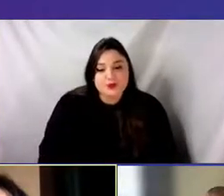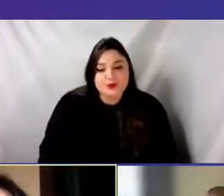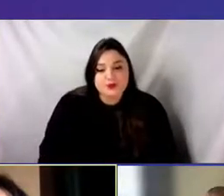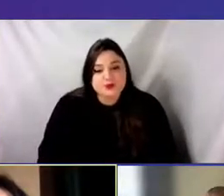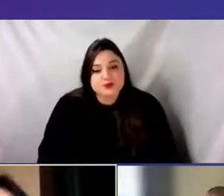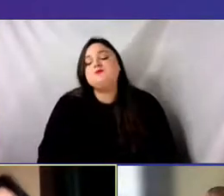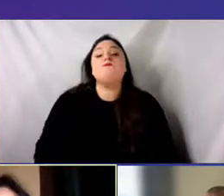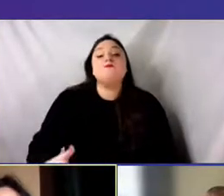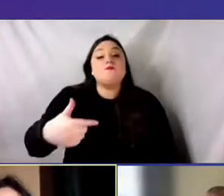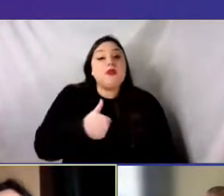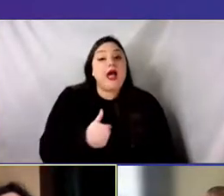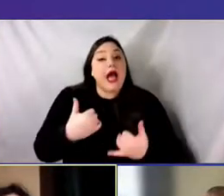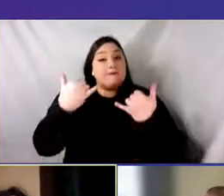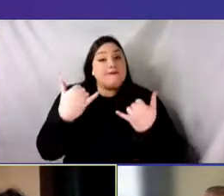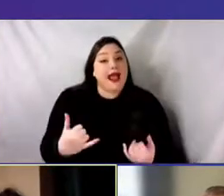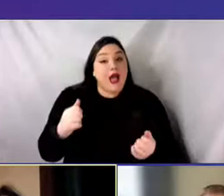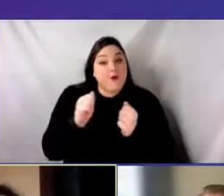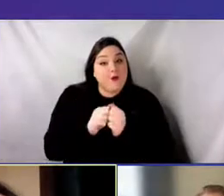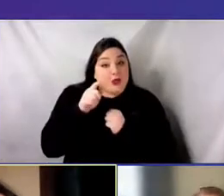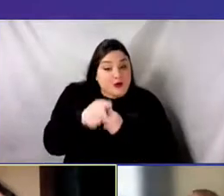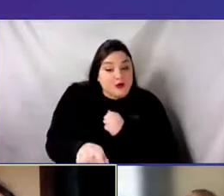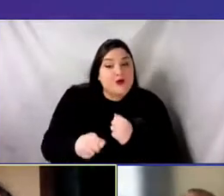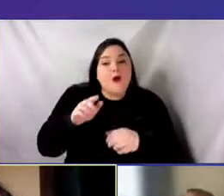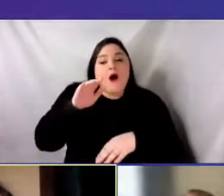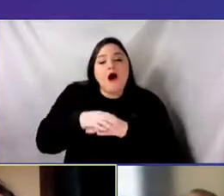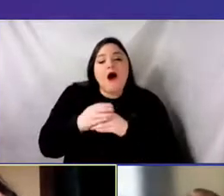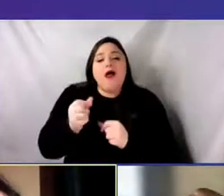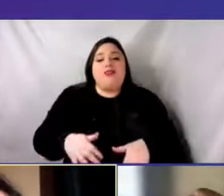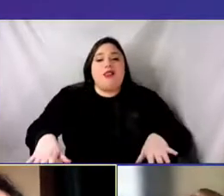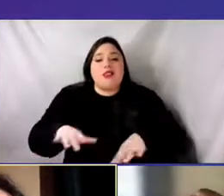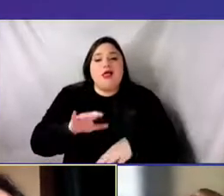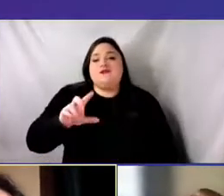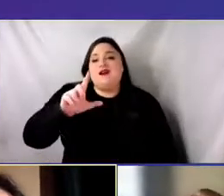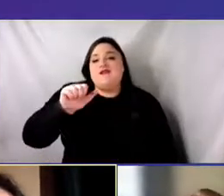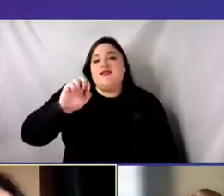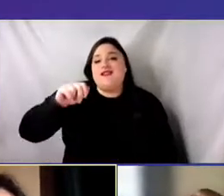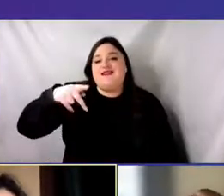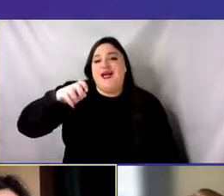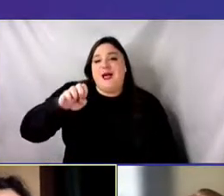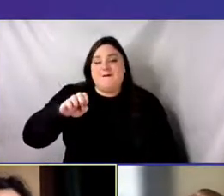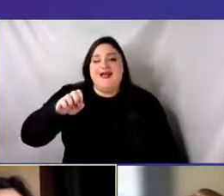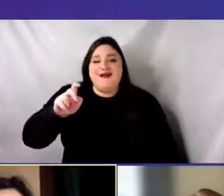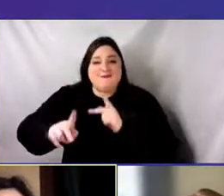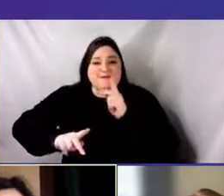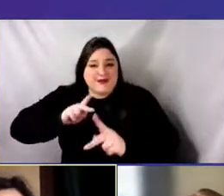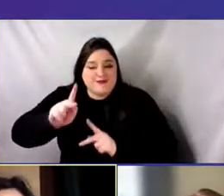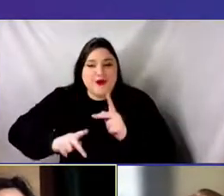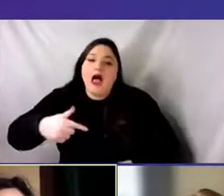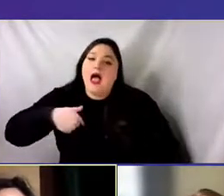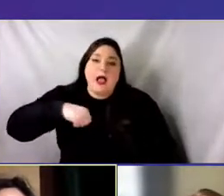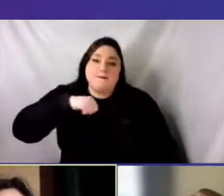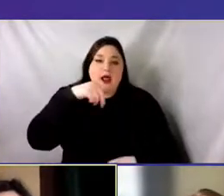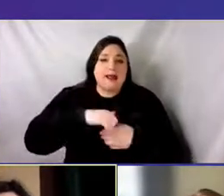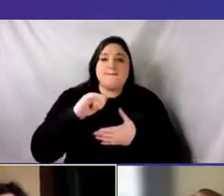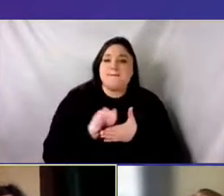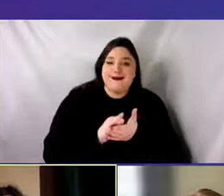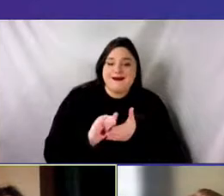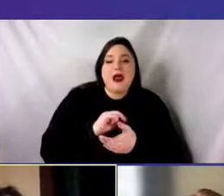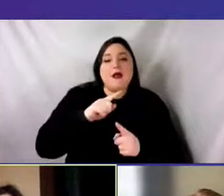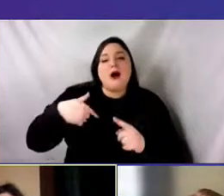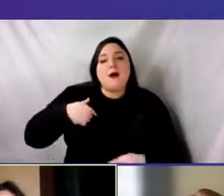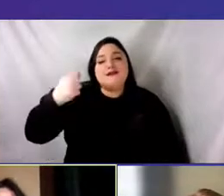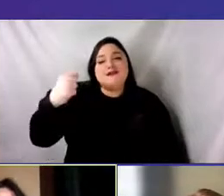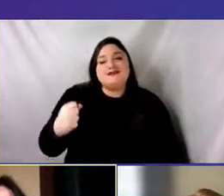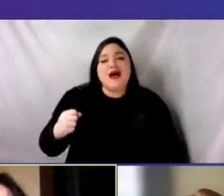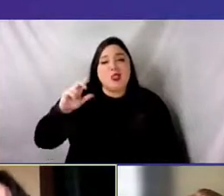land of Lenape people. I'm in Manhattan right now, but I live in the South Bronx, the unceded land of Lenape and Wappinger